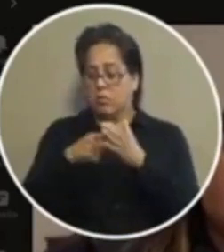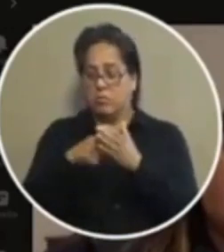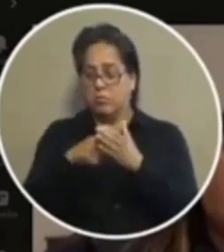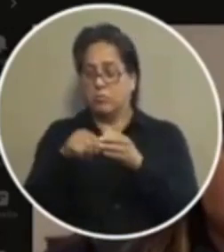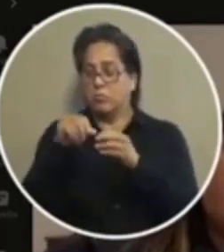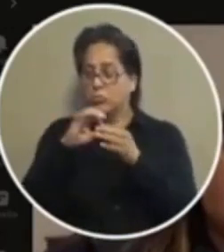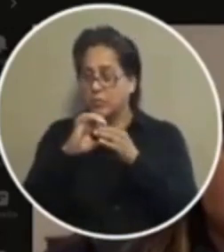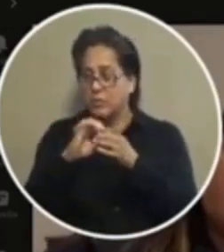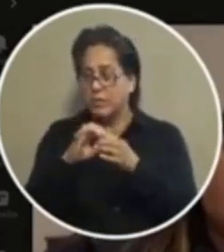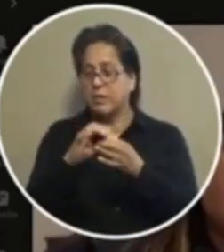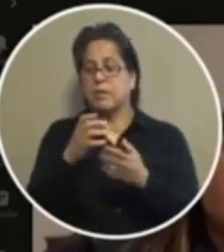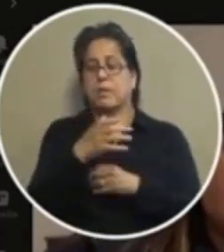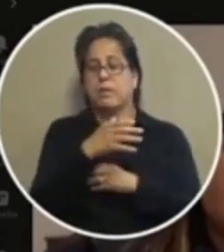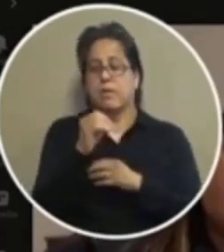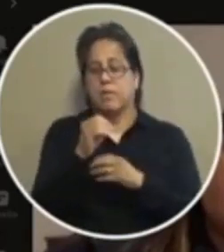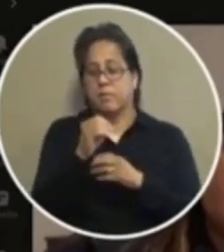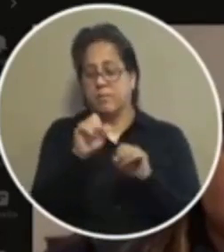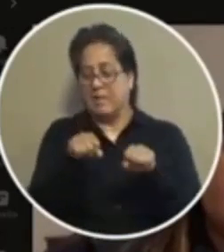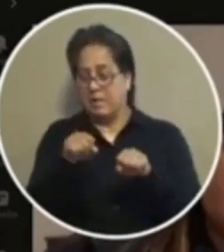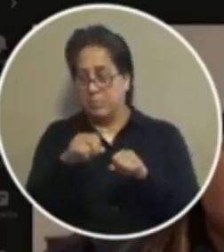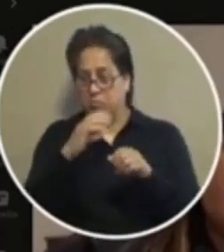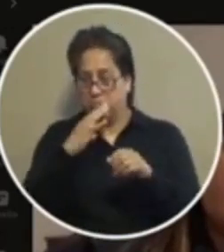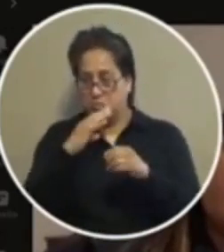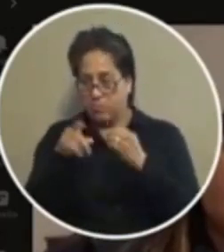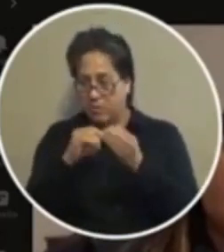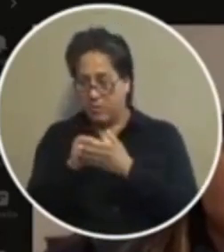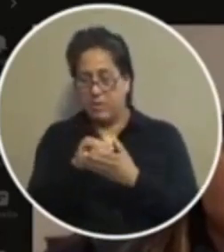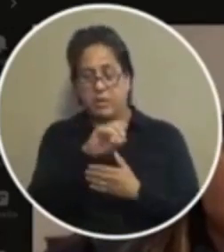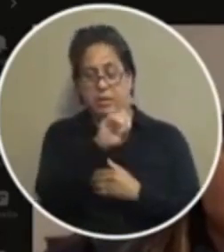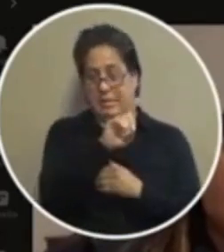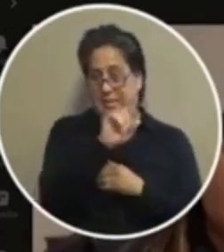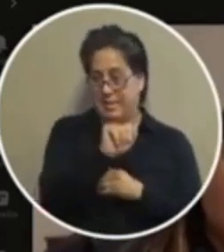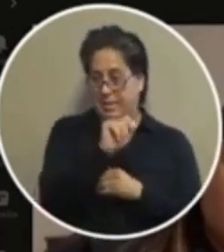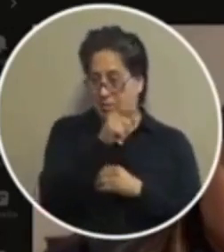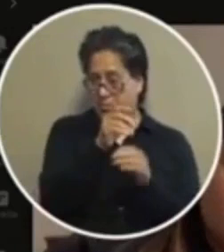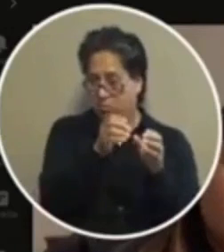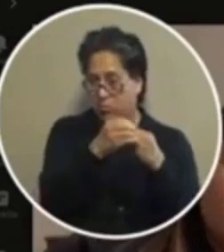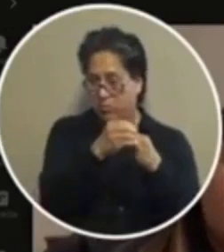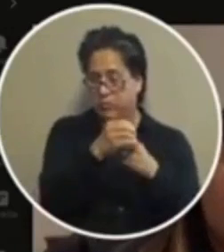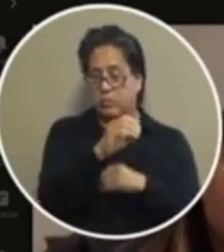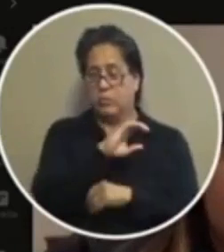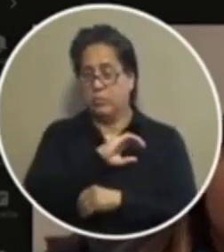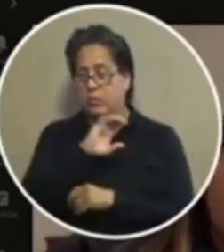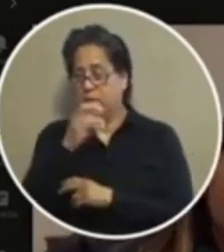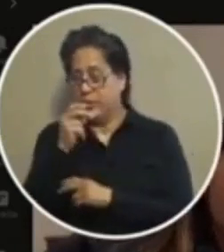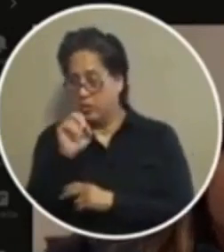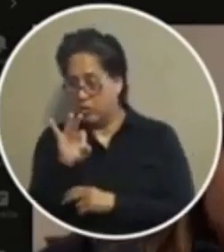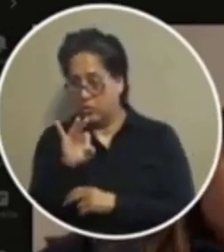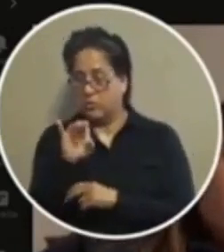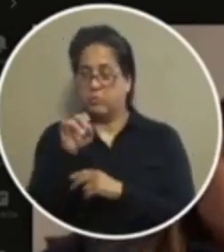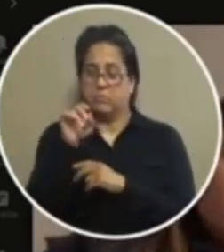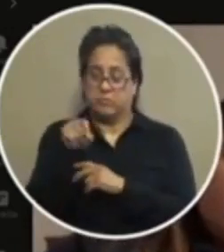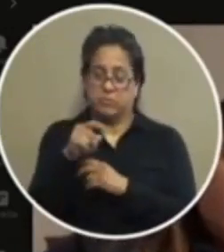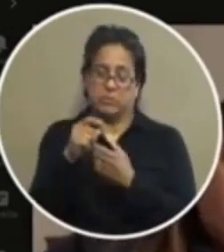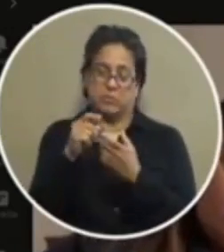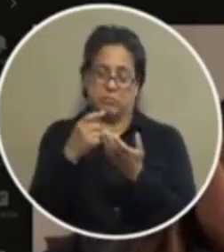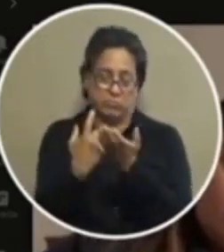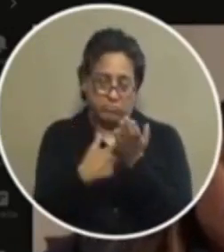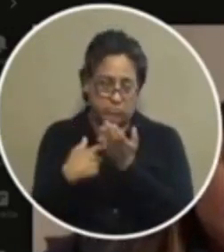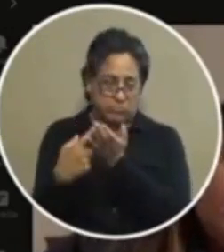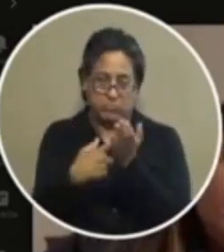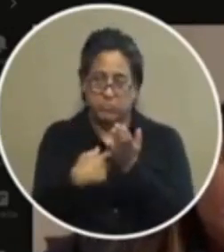that have a voice and be at the table to talk about this to have the da and the police chief come and have a broader conversation